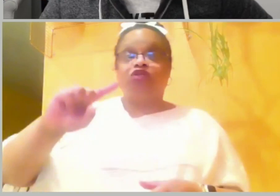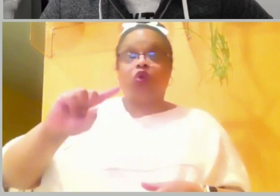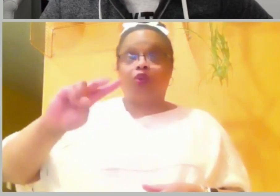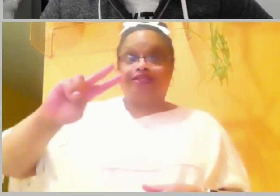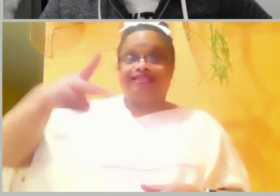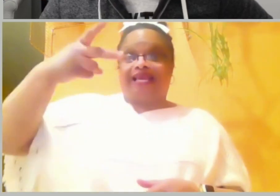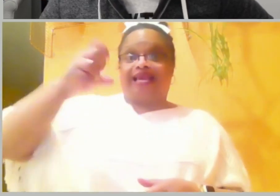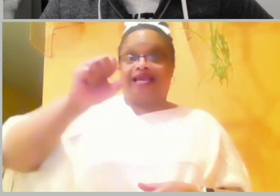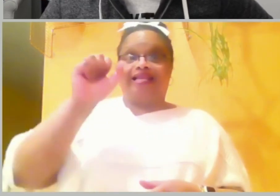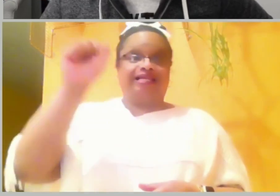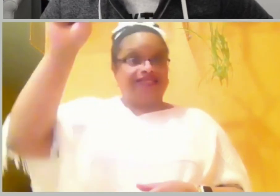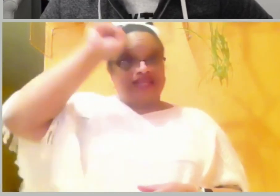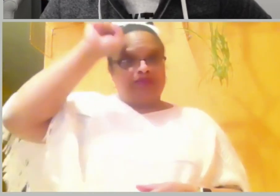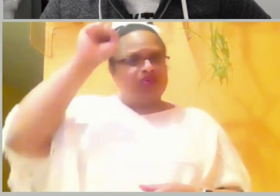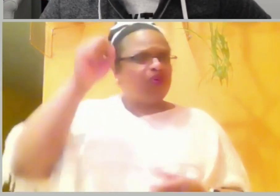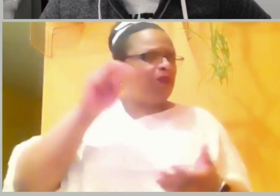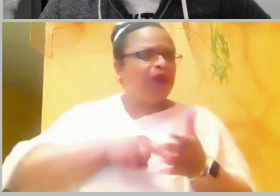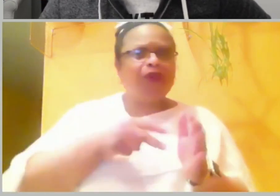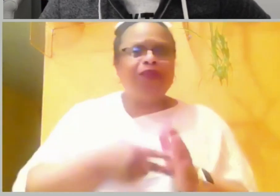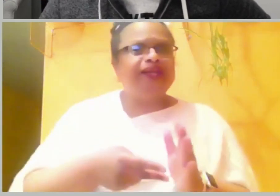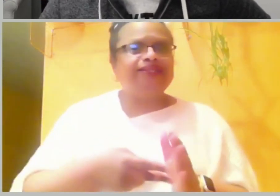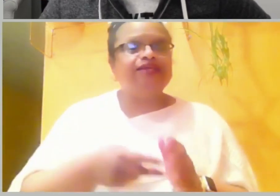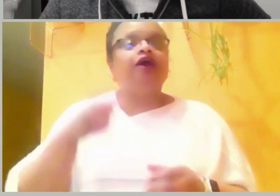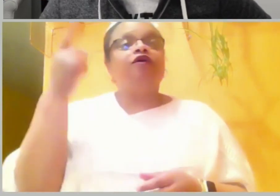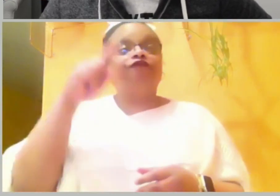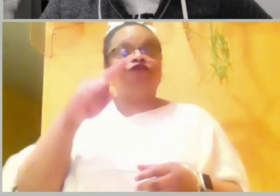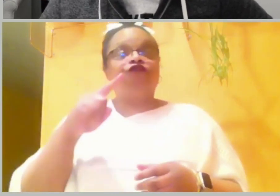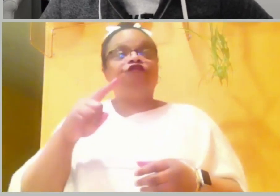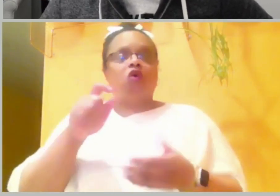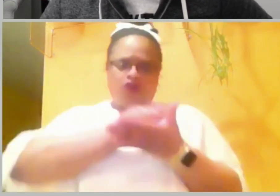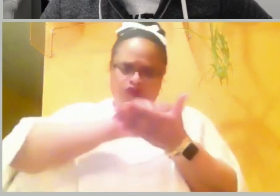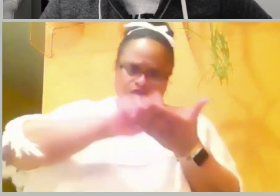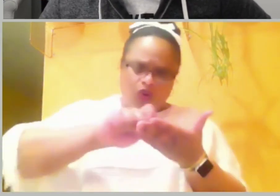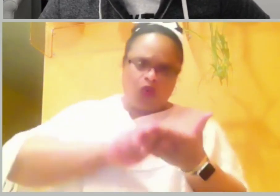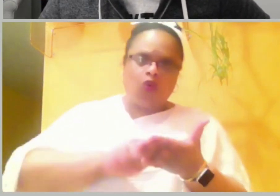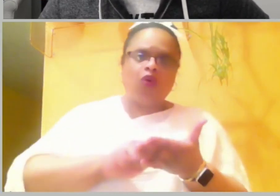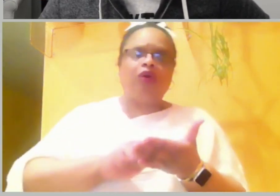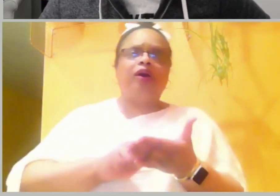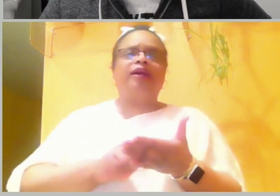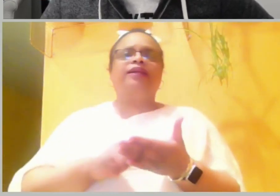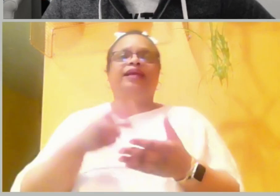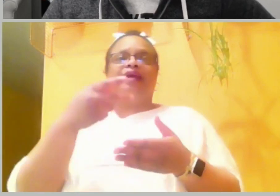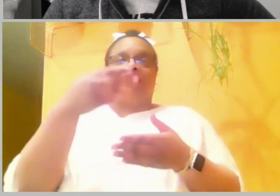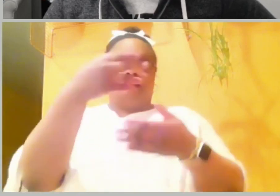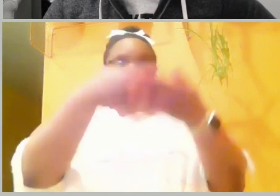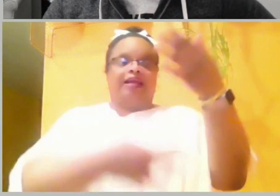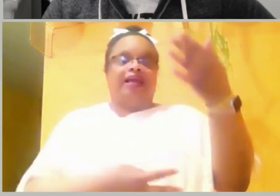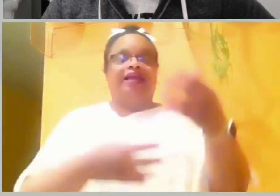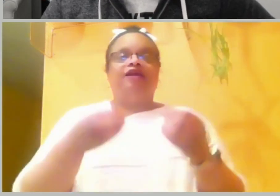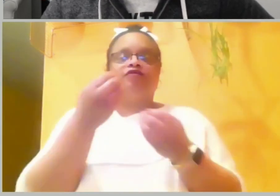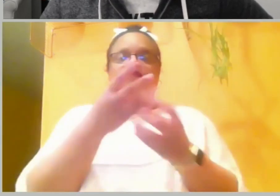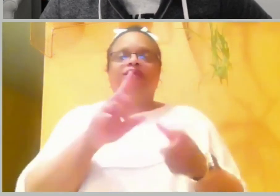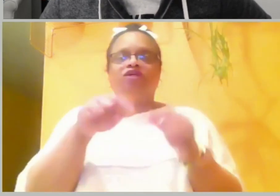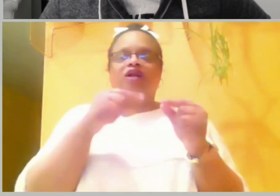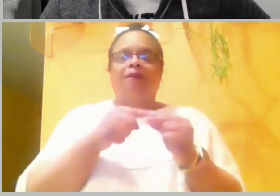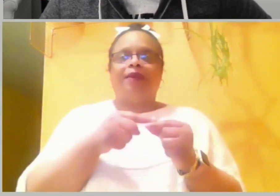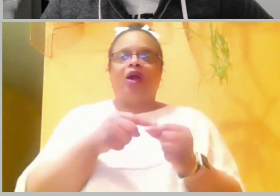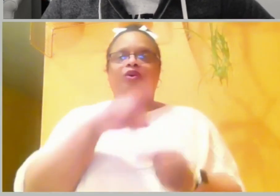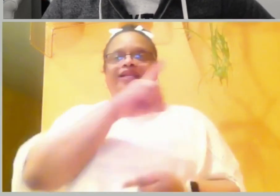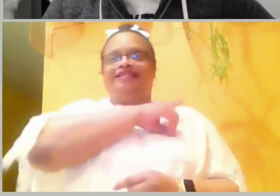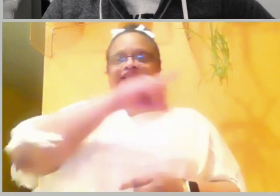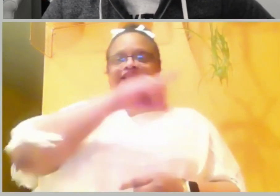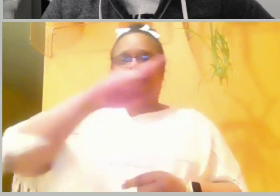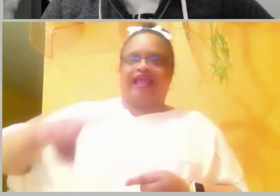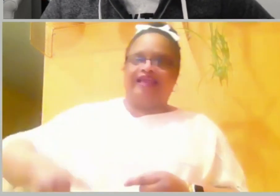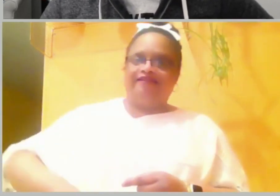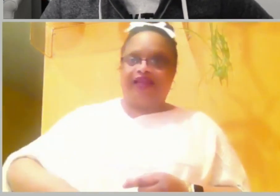and it places the Davidic covenant in its historical context. This covenant was God's promise to the house